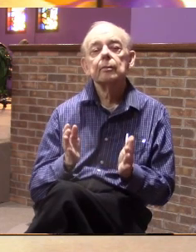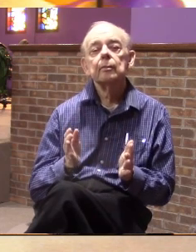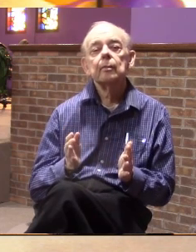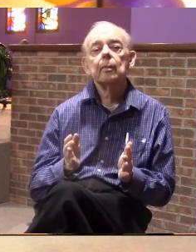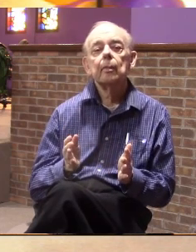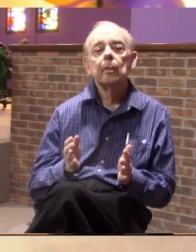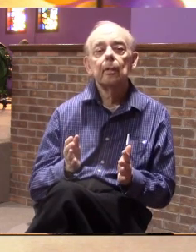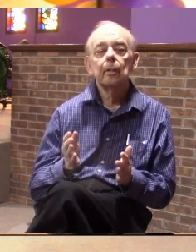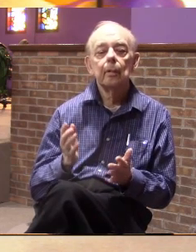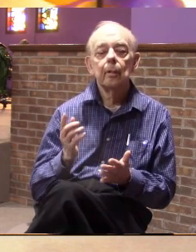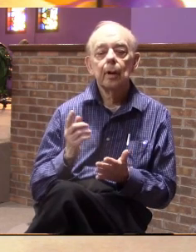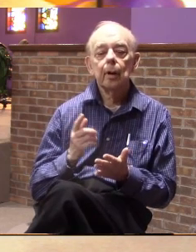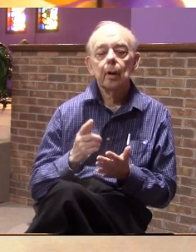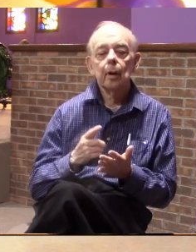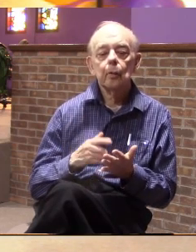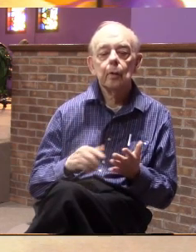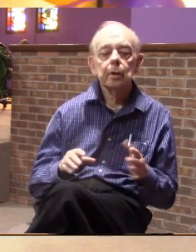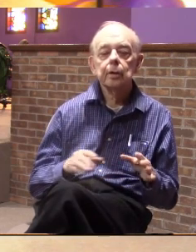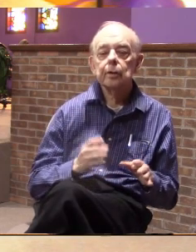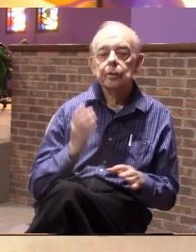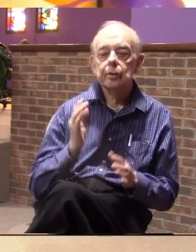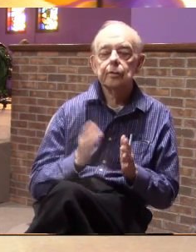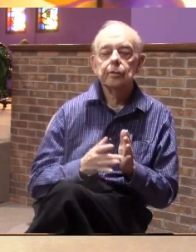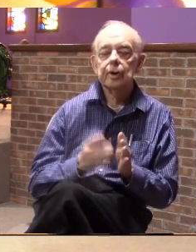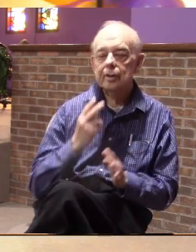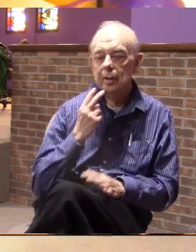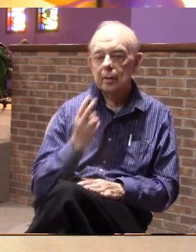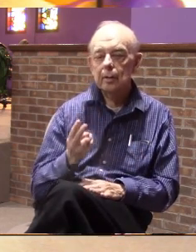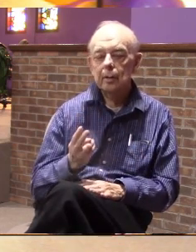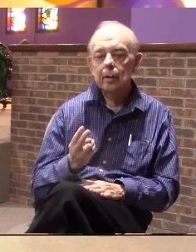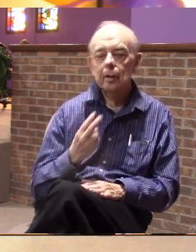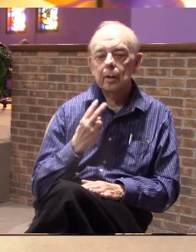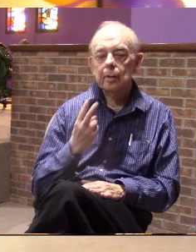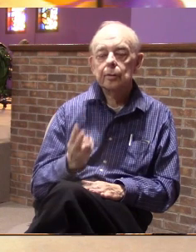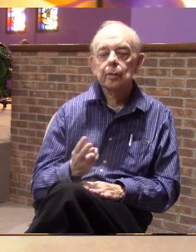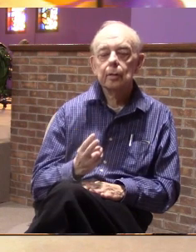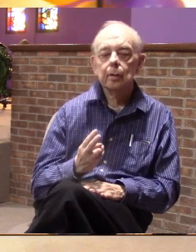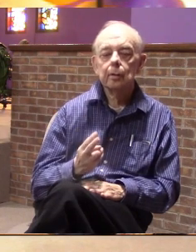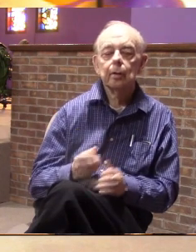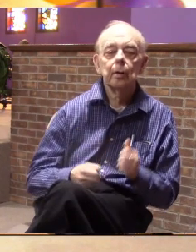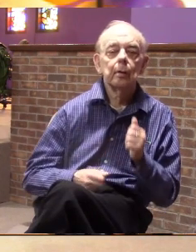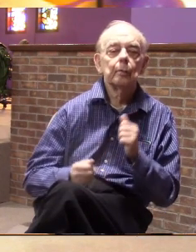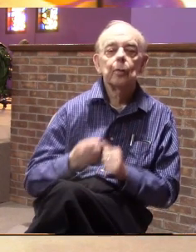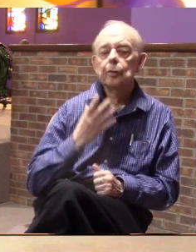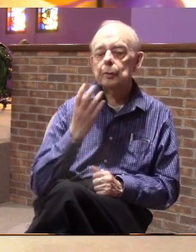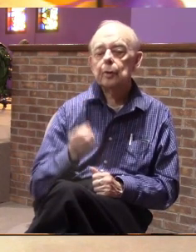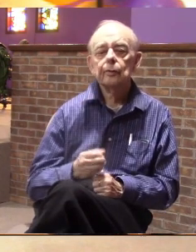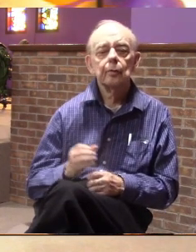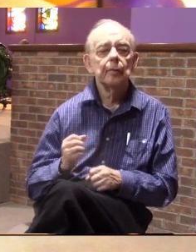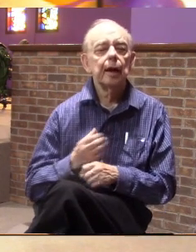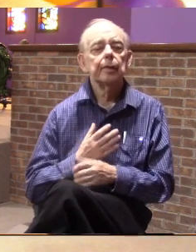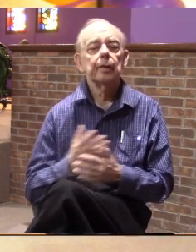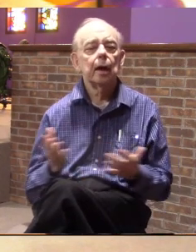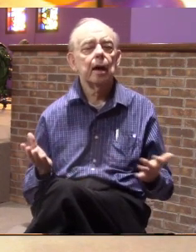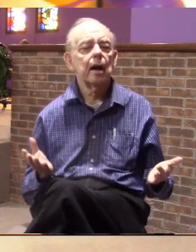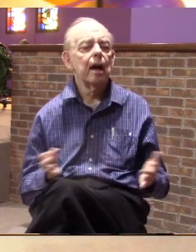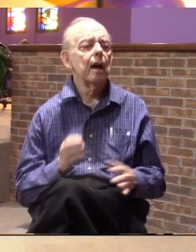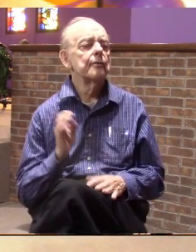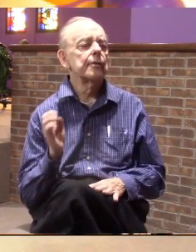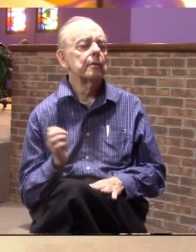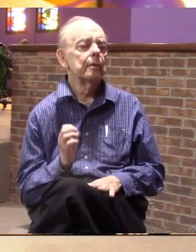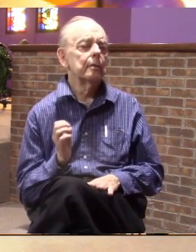and what does he see he sees the most beautiful creation ever